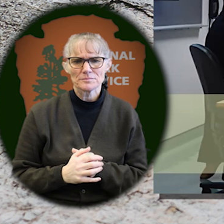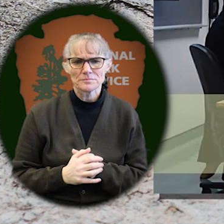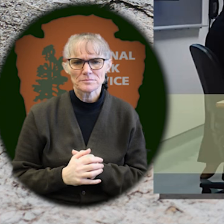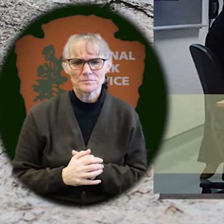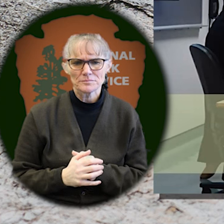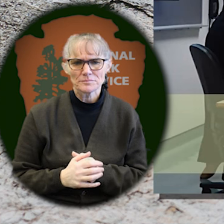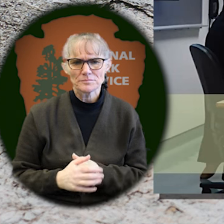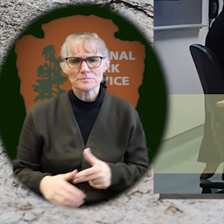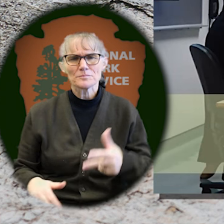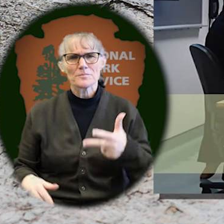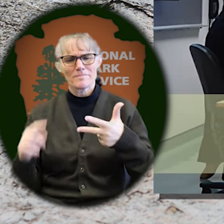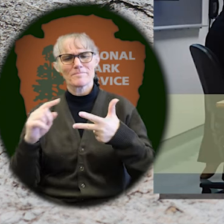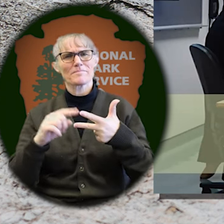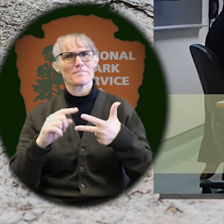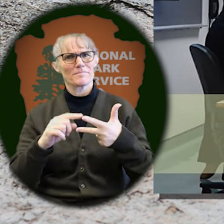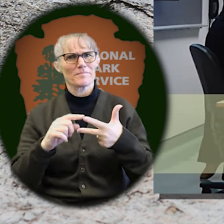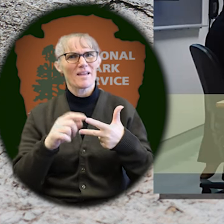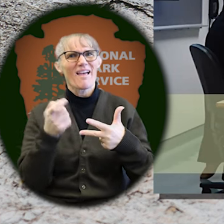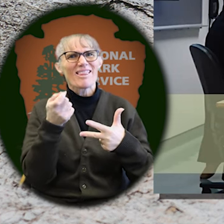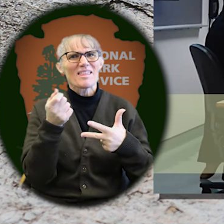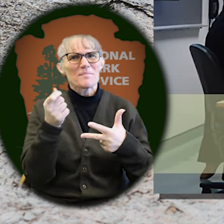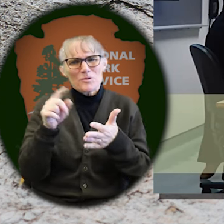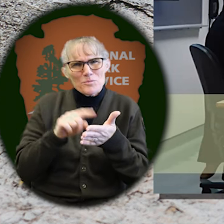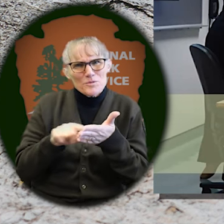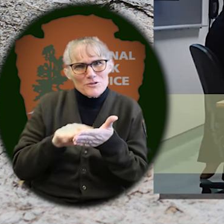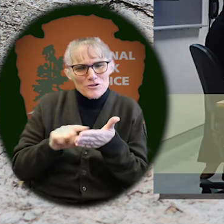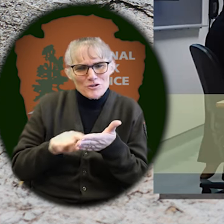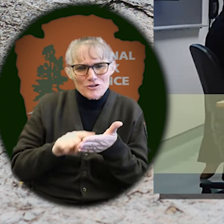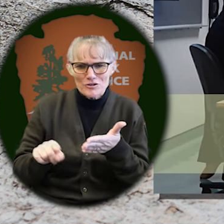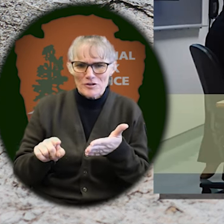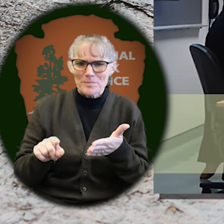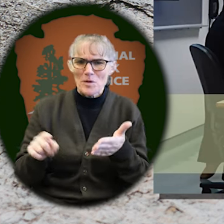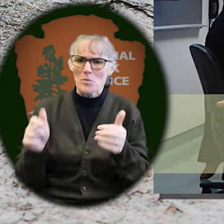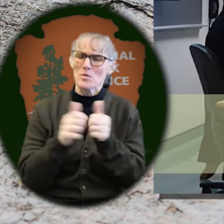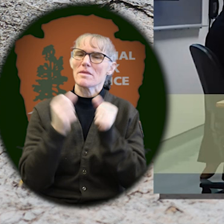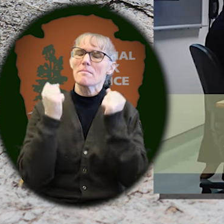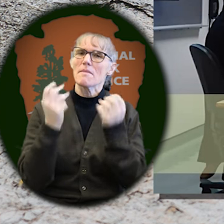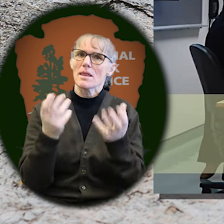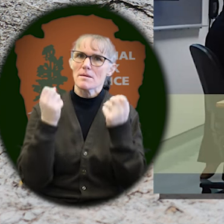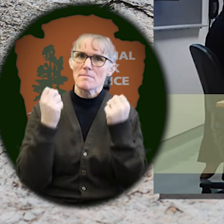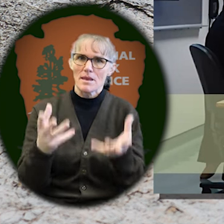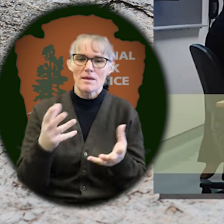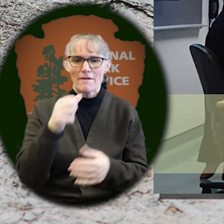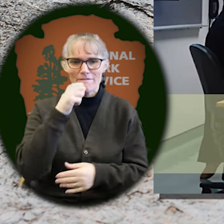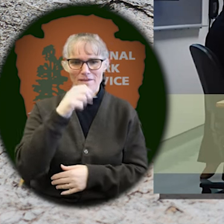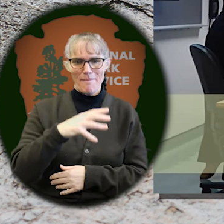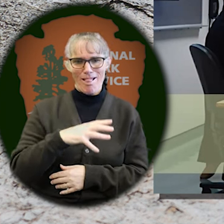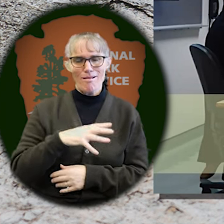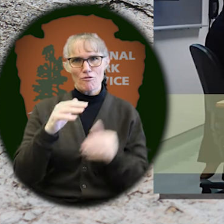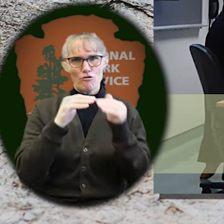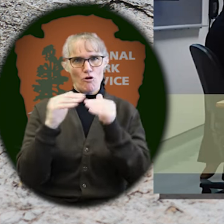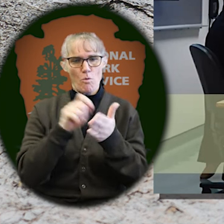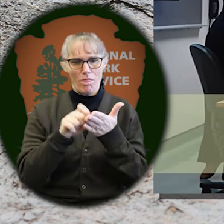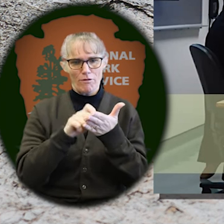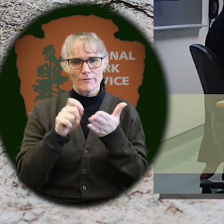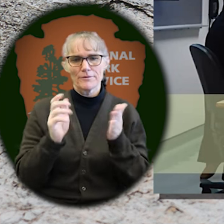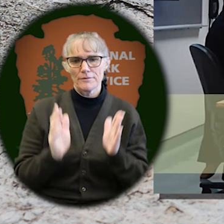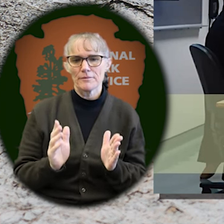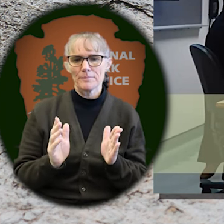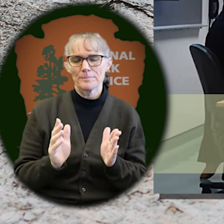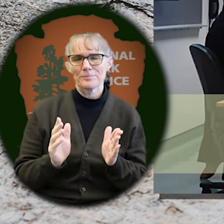And I also dabble in research along with many, many, many female co-authors,